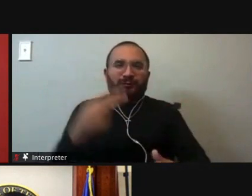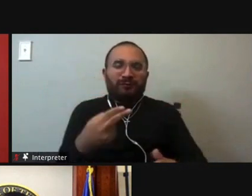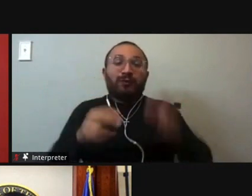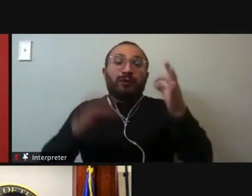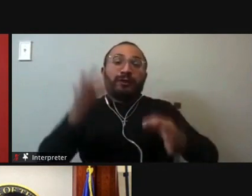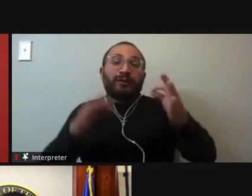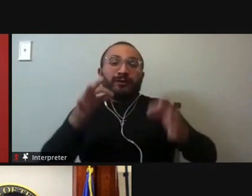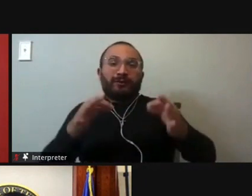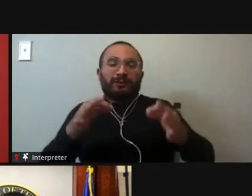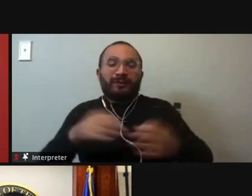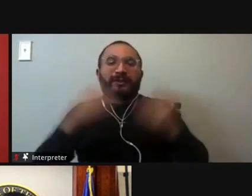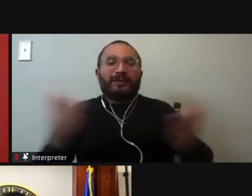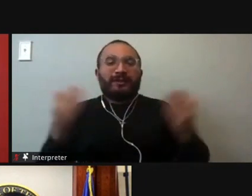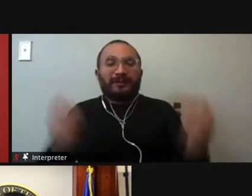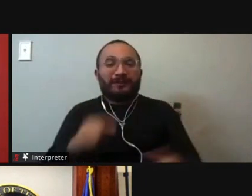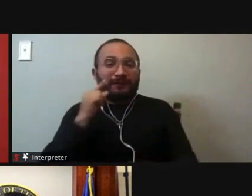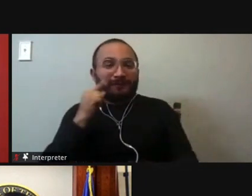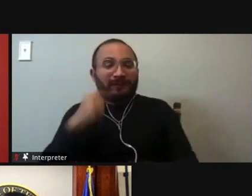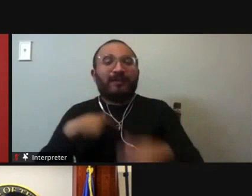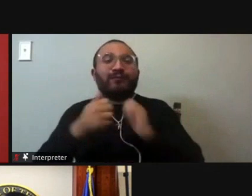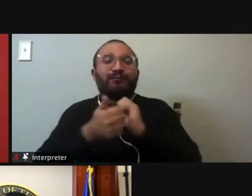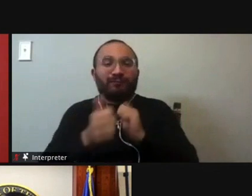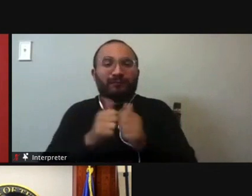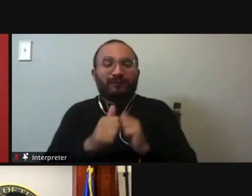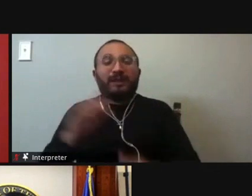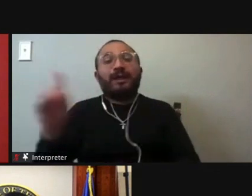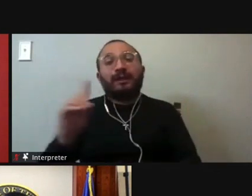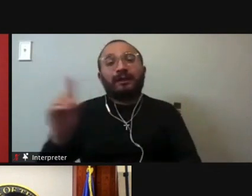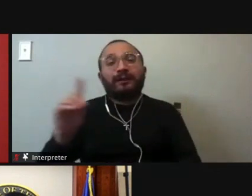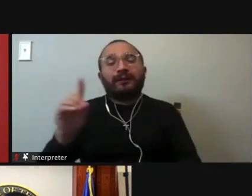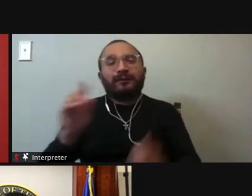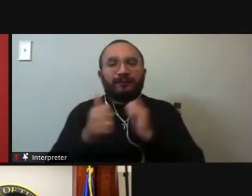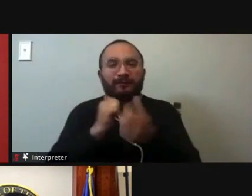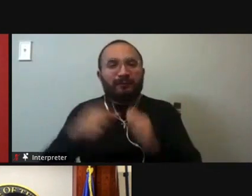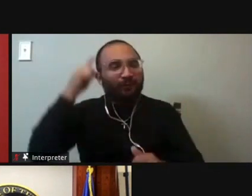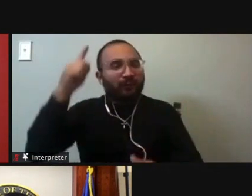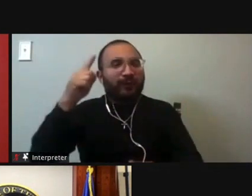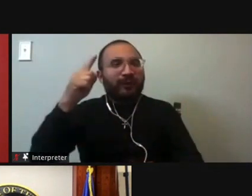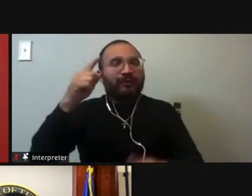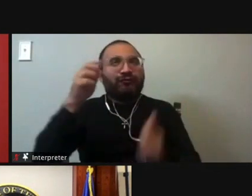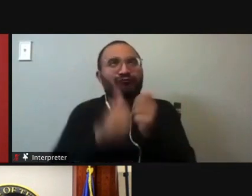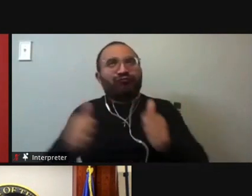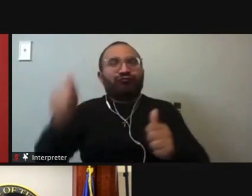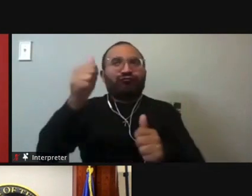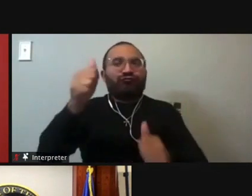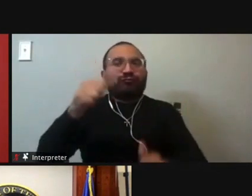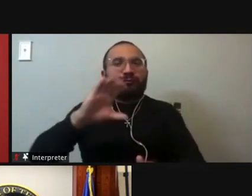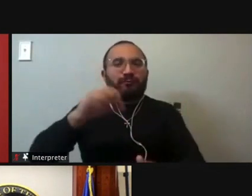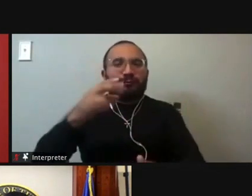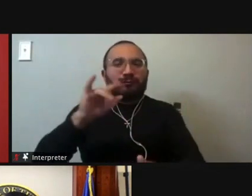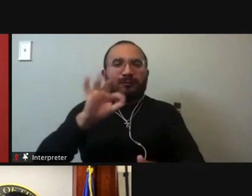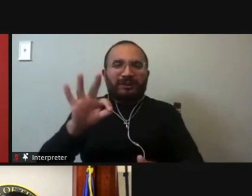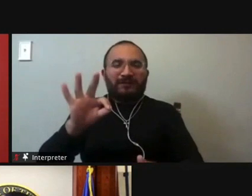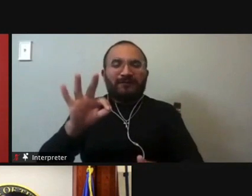here in San Antonio. I am running, uh, as the democratic nominee for chief justice on the 2020 ballot in